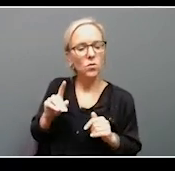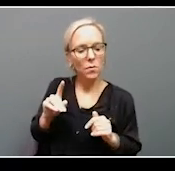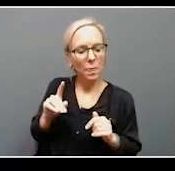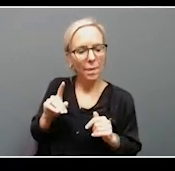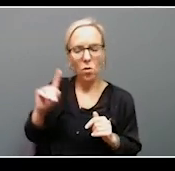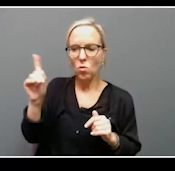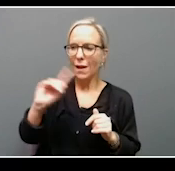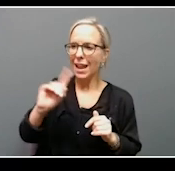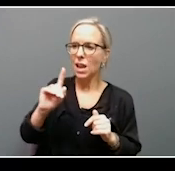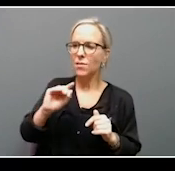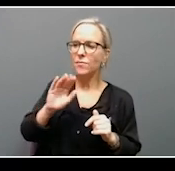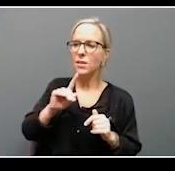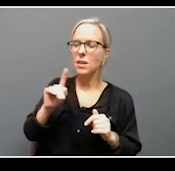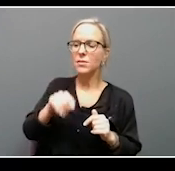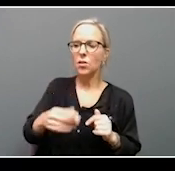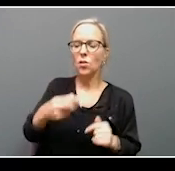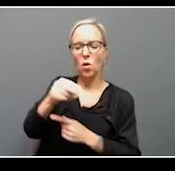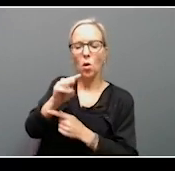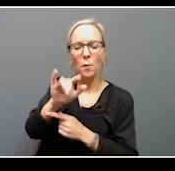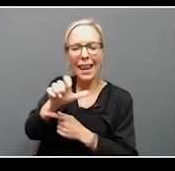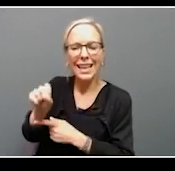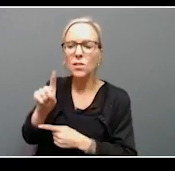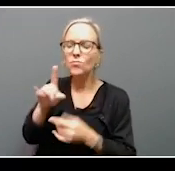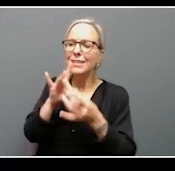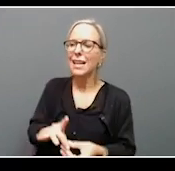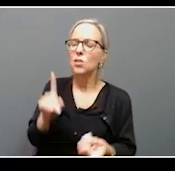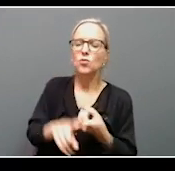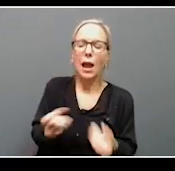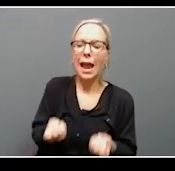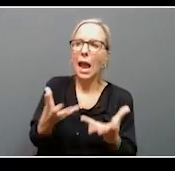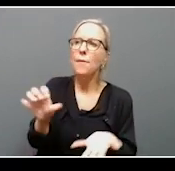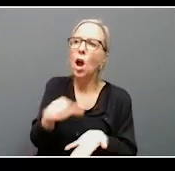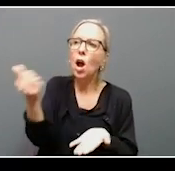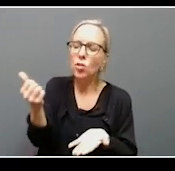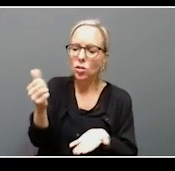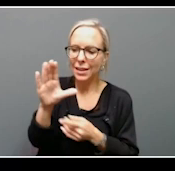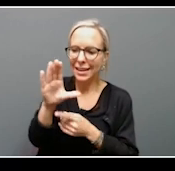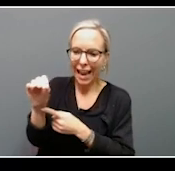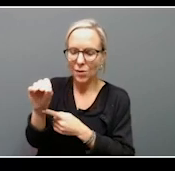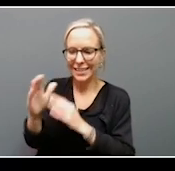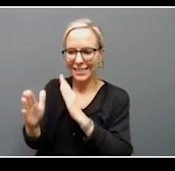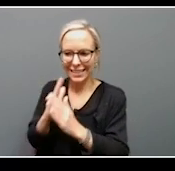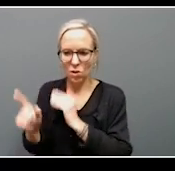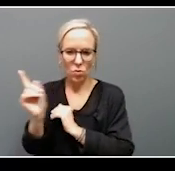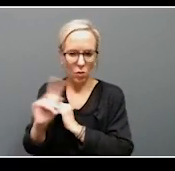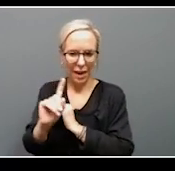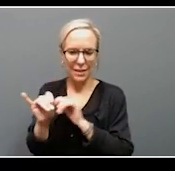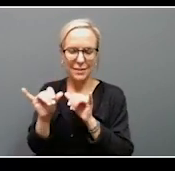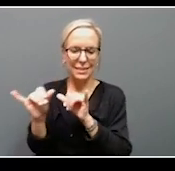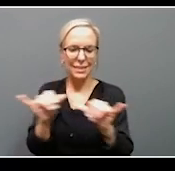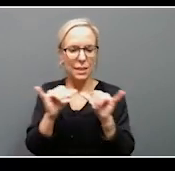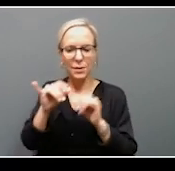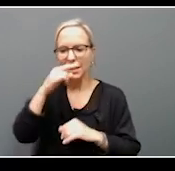Louisville, regarding that, how many other, or what are the other counties and cities where there are similar kids under care of the